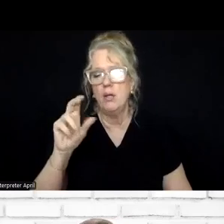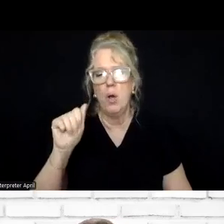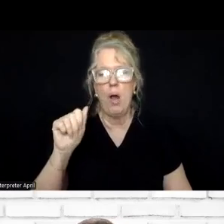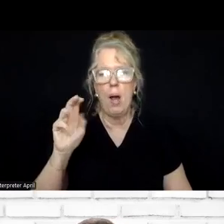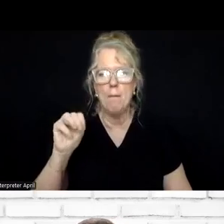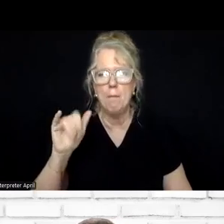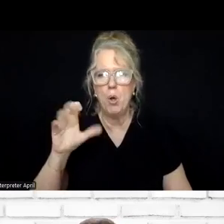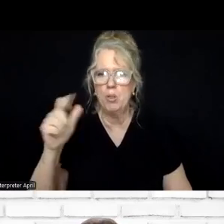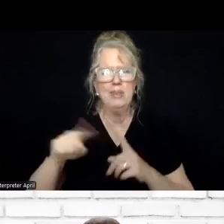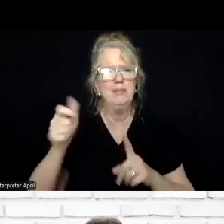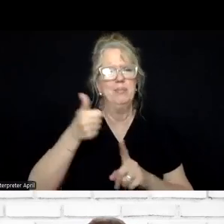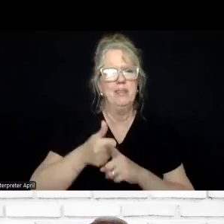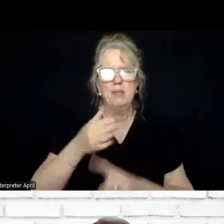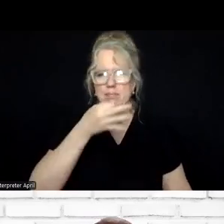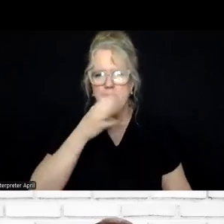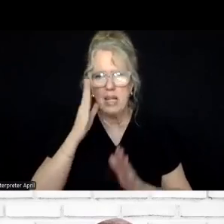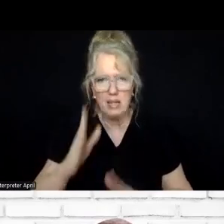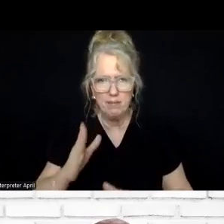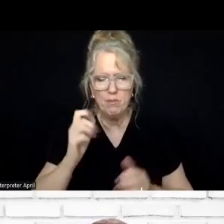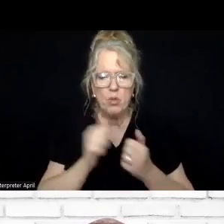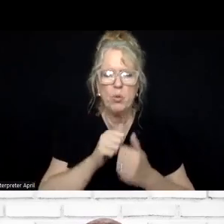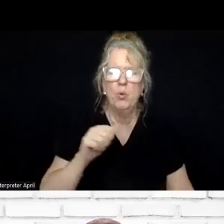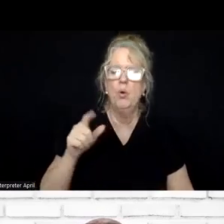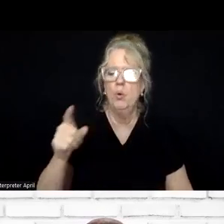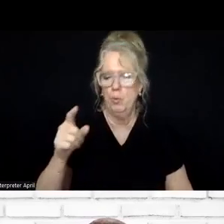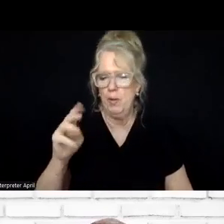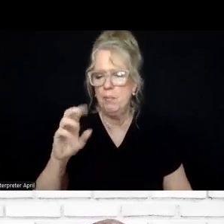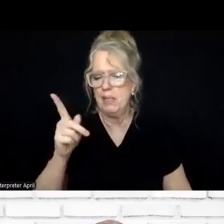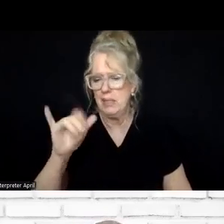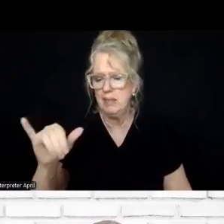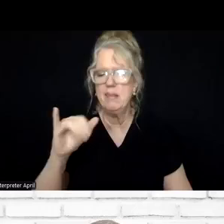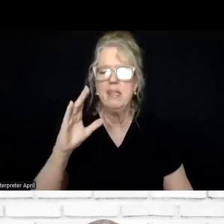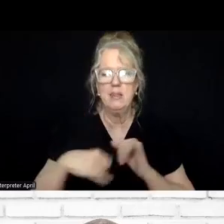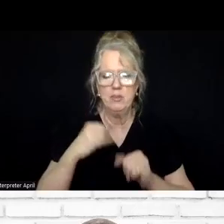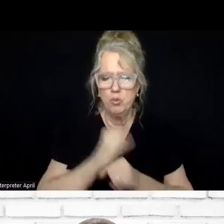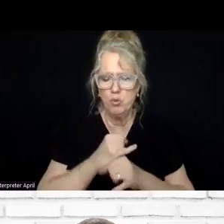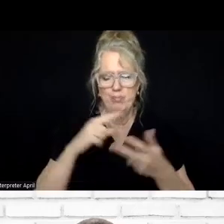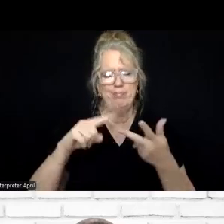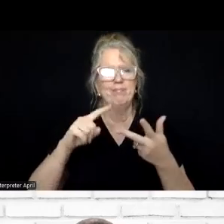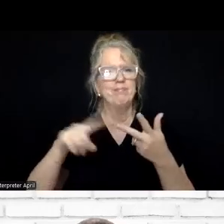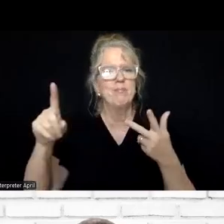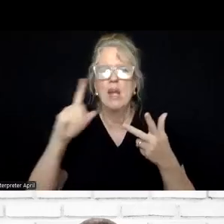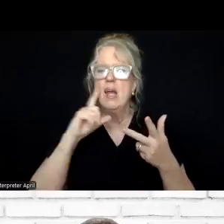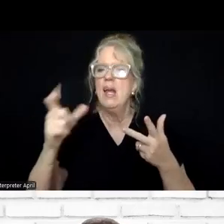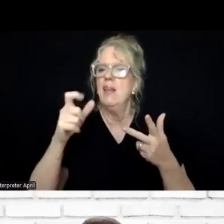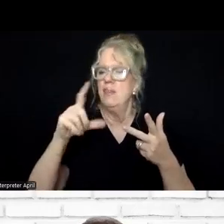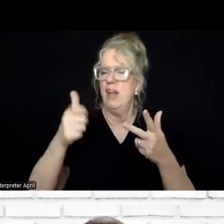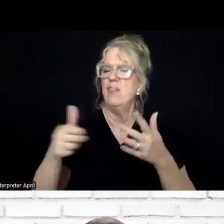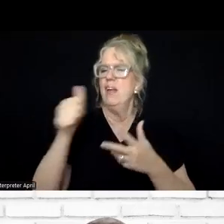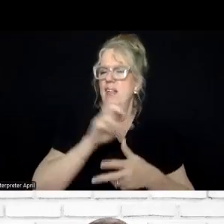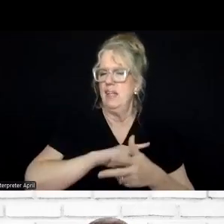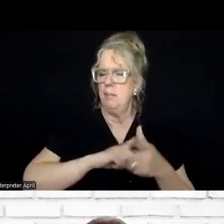senior knowledge expert and associate partner with McKinsey Health Institute. We had Nanette Larson, Deputy Director of Wellness and Recovery